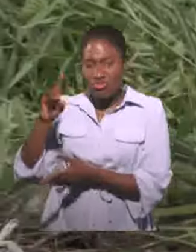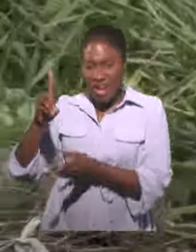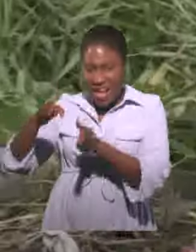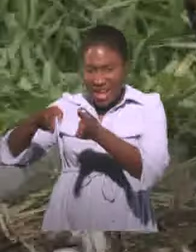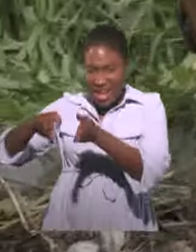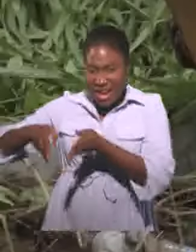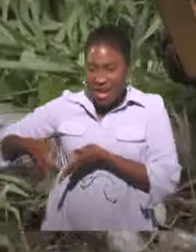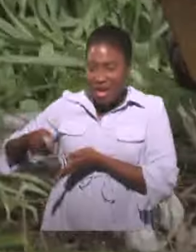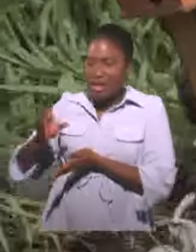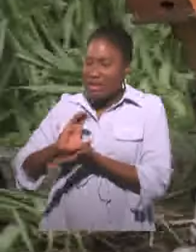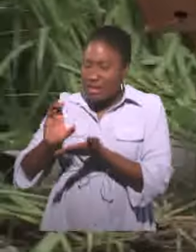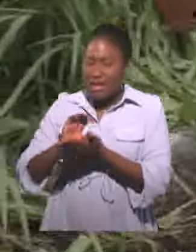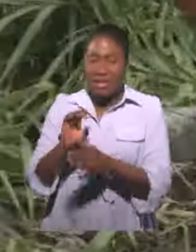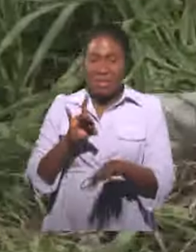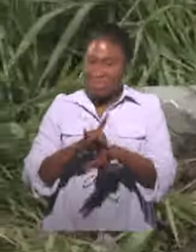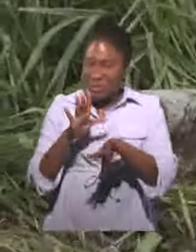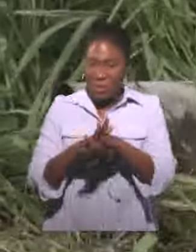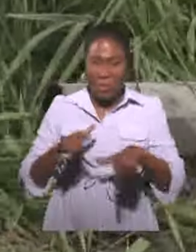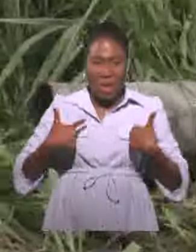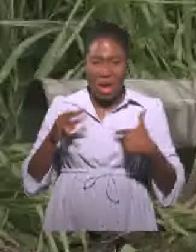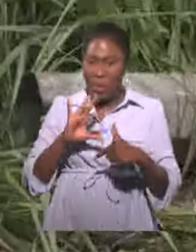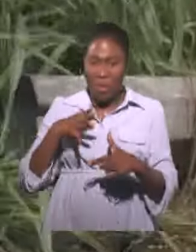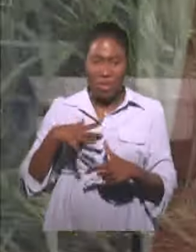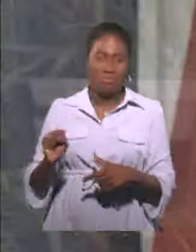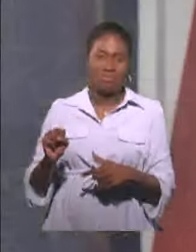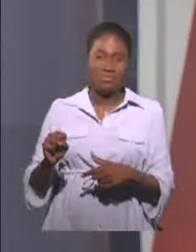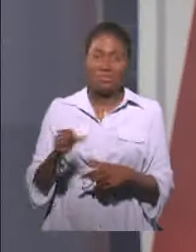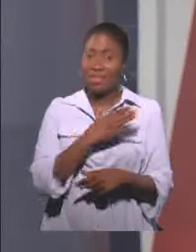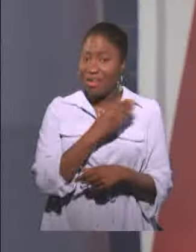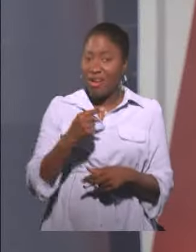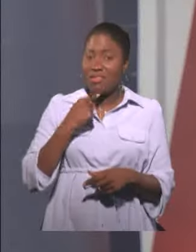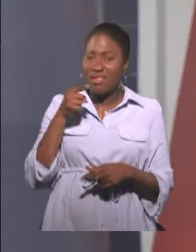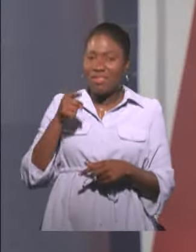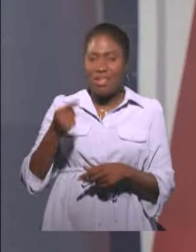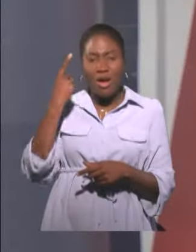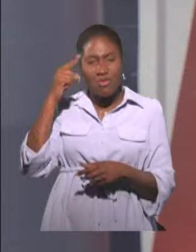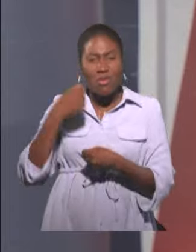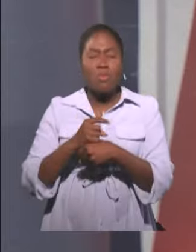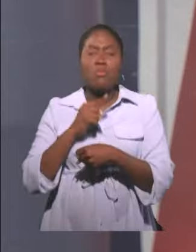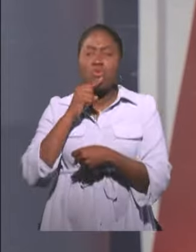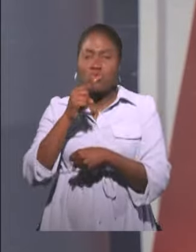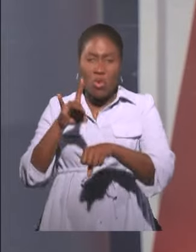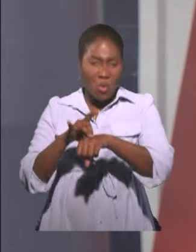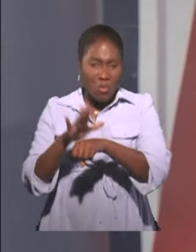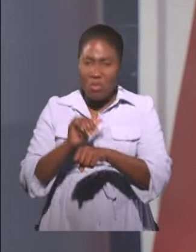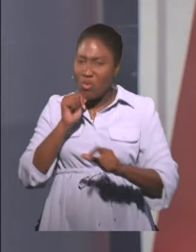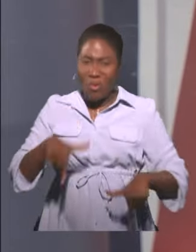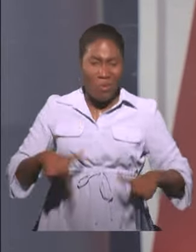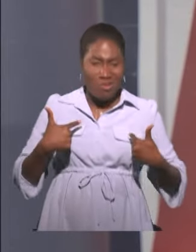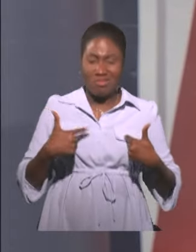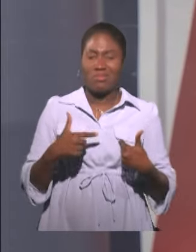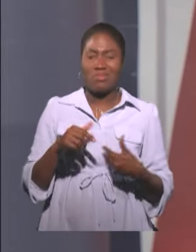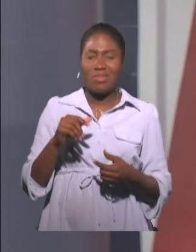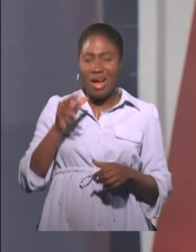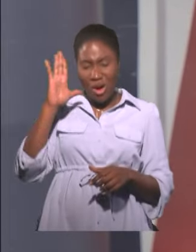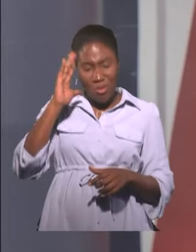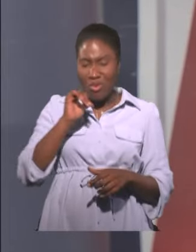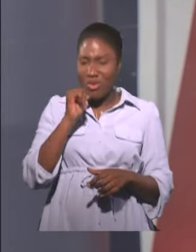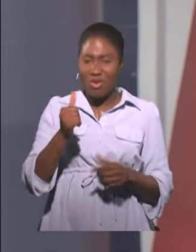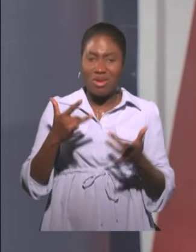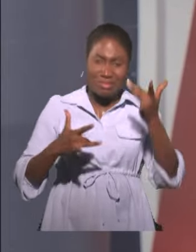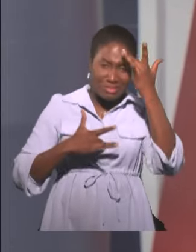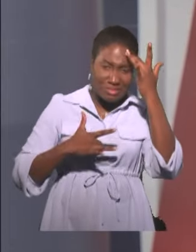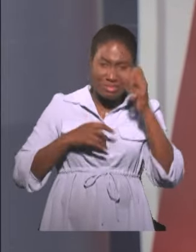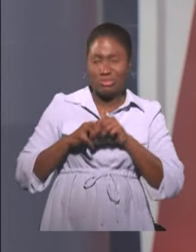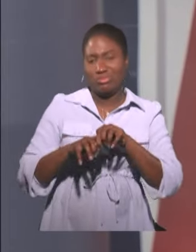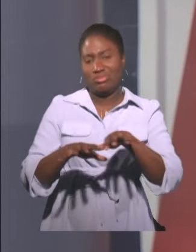morning show, Acting Permanent Secretary Peter Mitchell said it was a proactive approach to ensure such breeding sites were eradicated and to assist